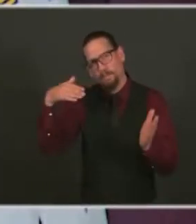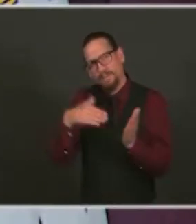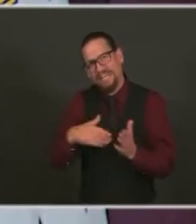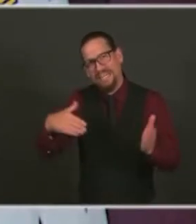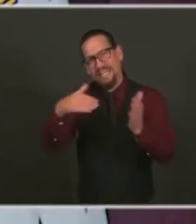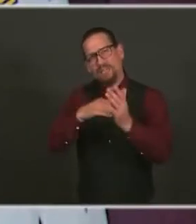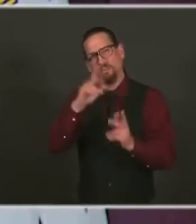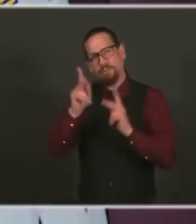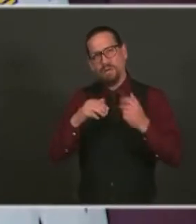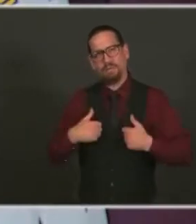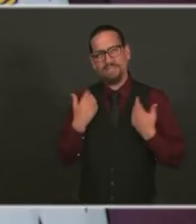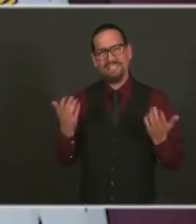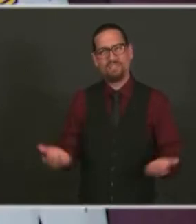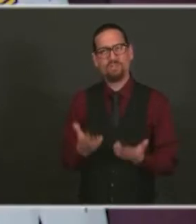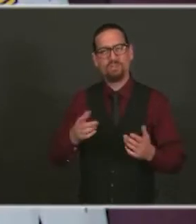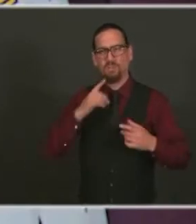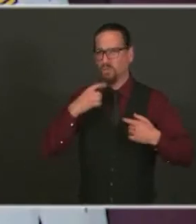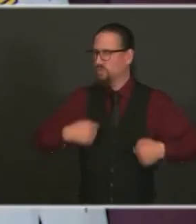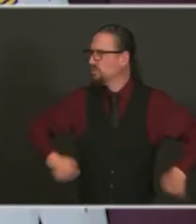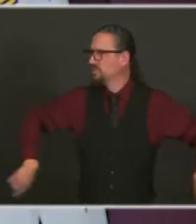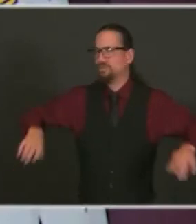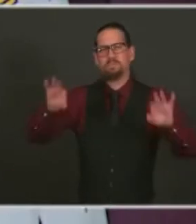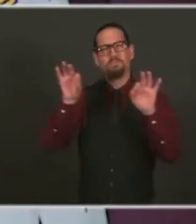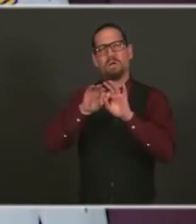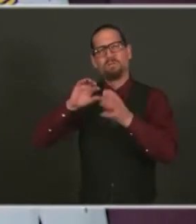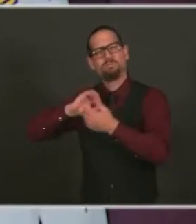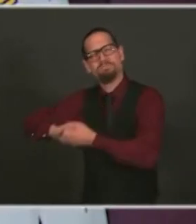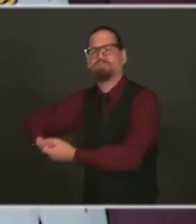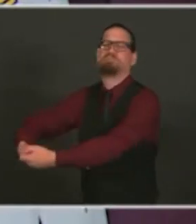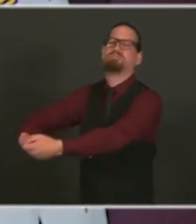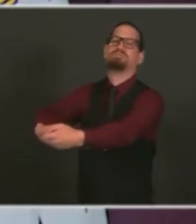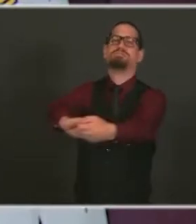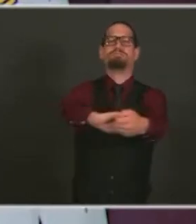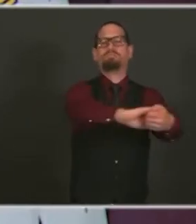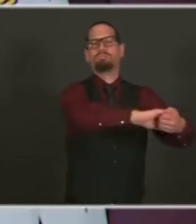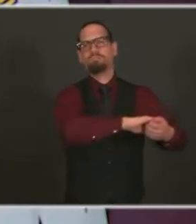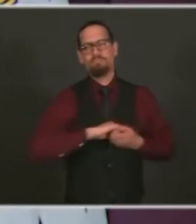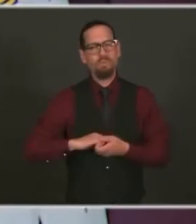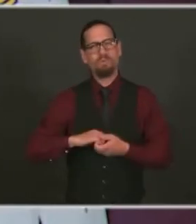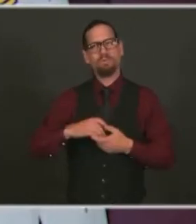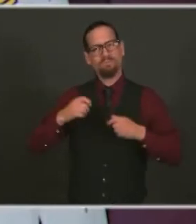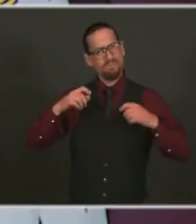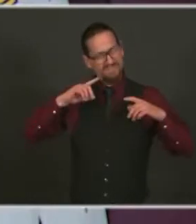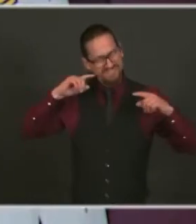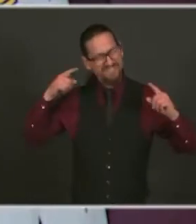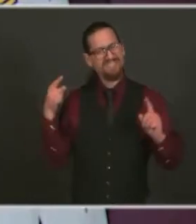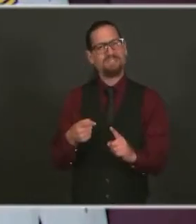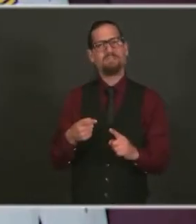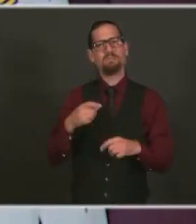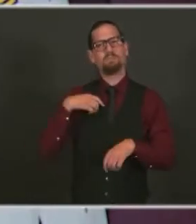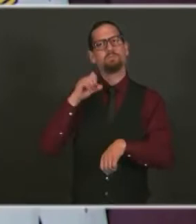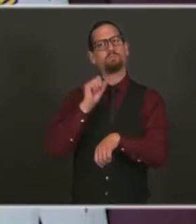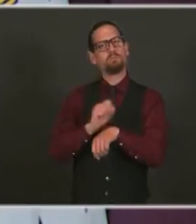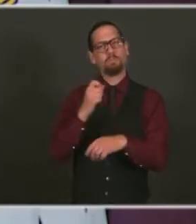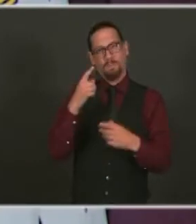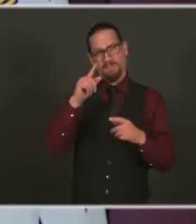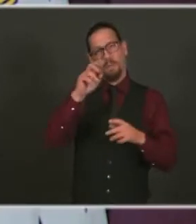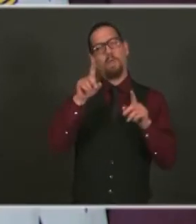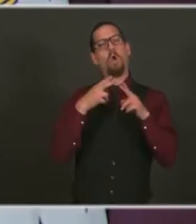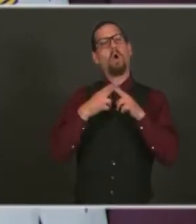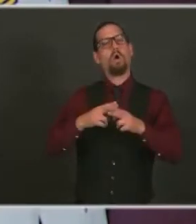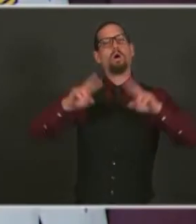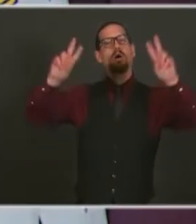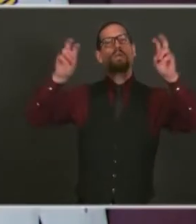the dial down on this virus. We are a team of a million and I'm asking you to ask yourself what you can do right now